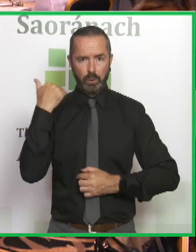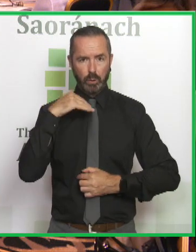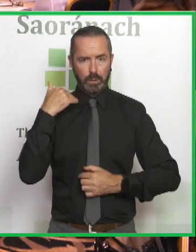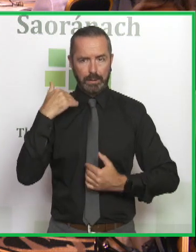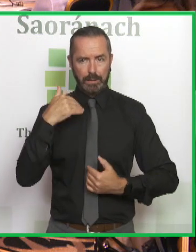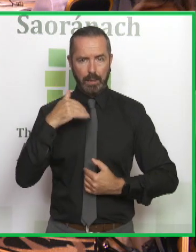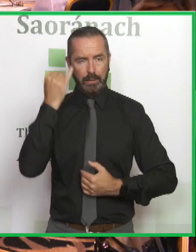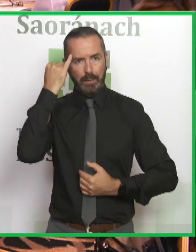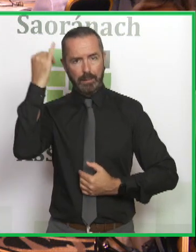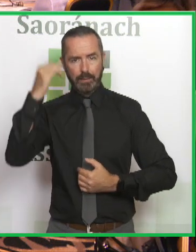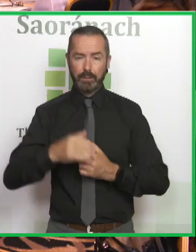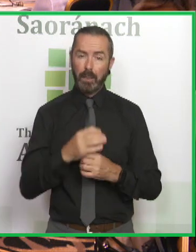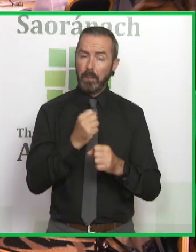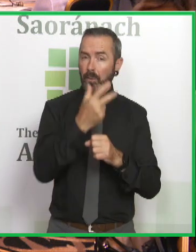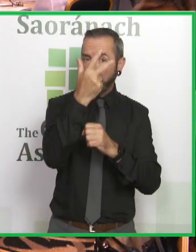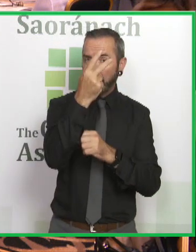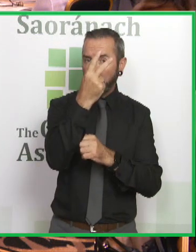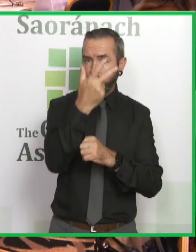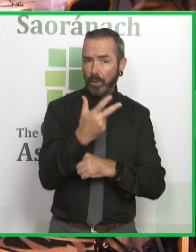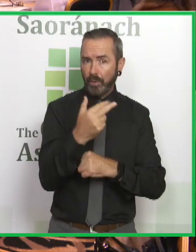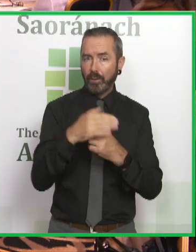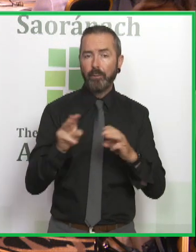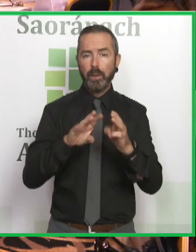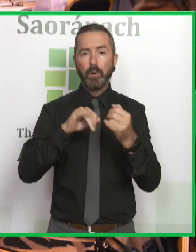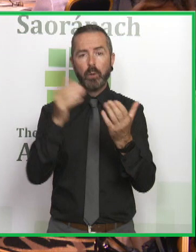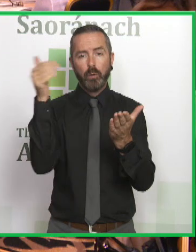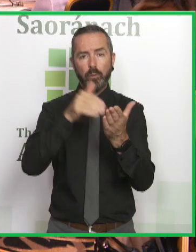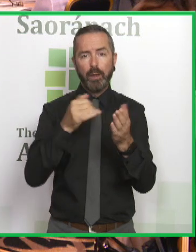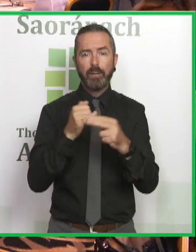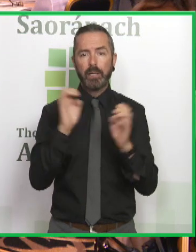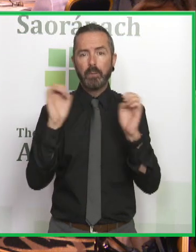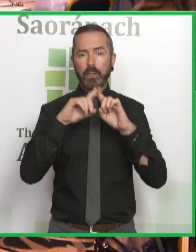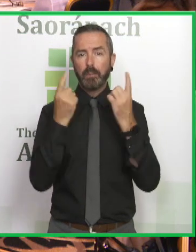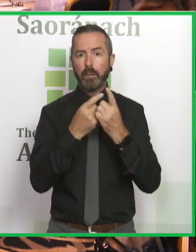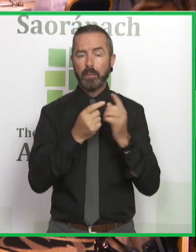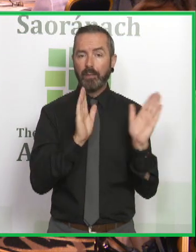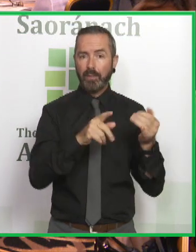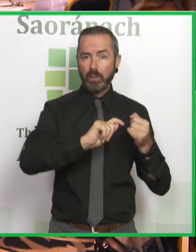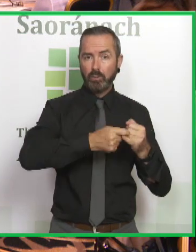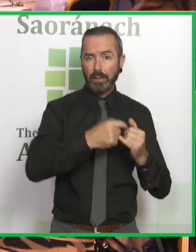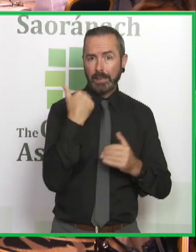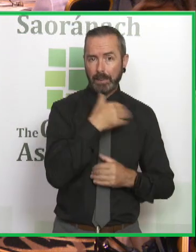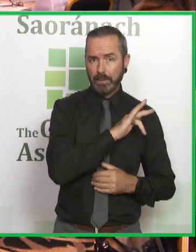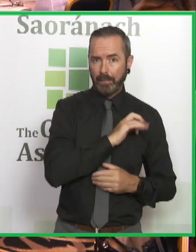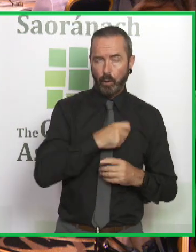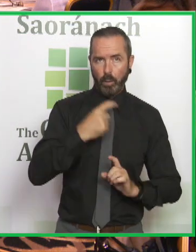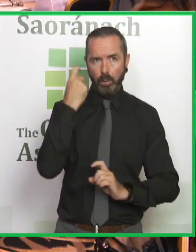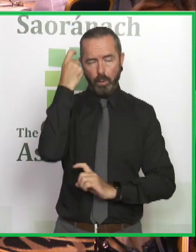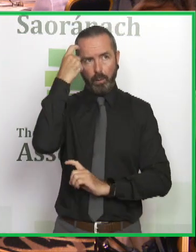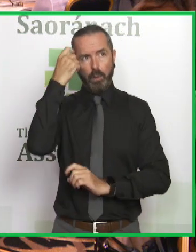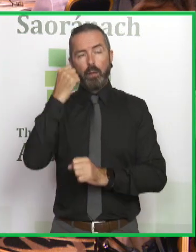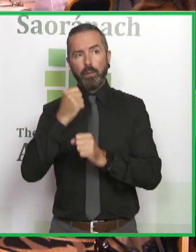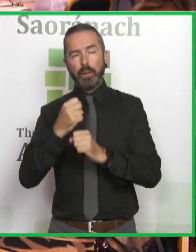about two-thirds of the people that I see in the emergency department are people who've tried to kill themselves or are having strong thoughts about doing that.